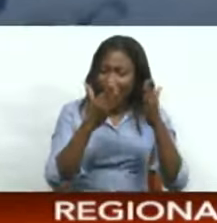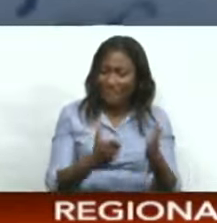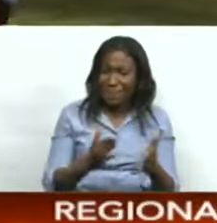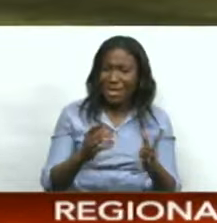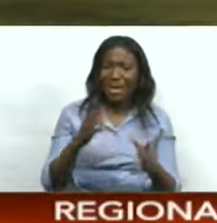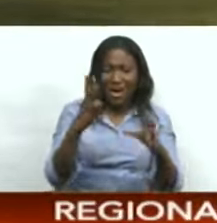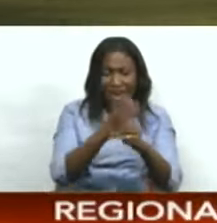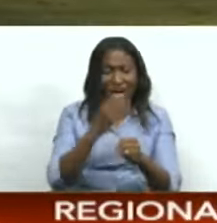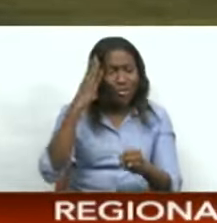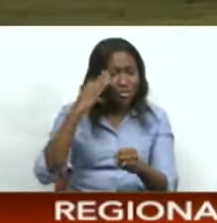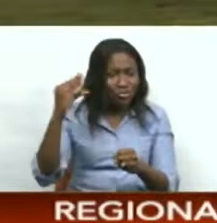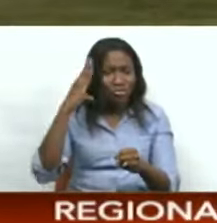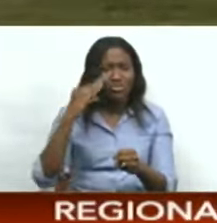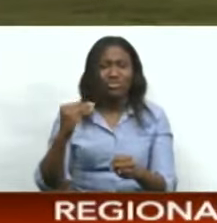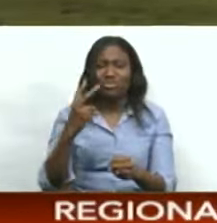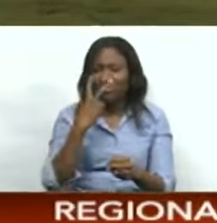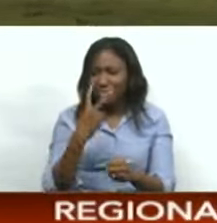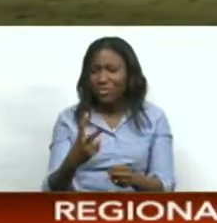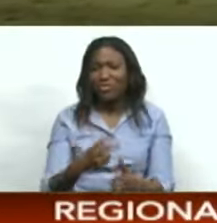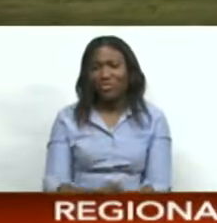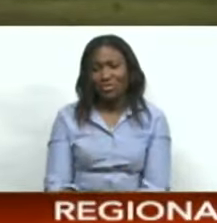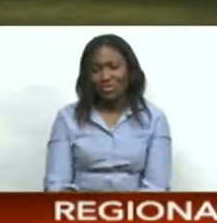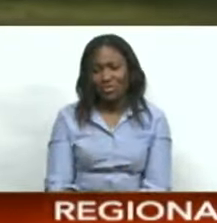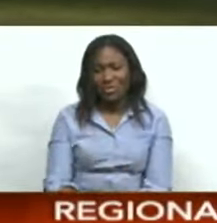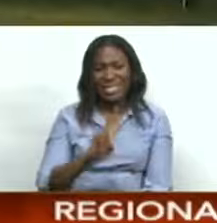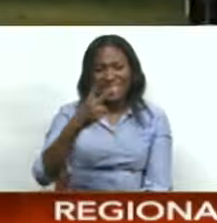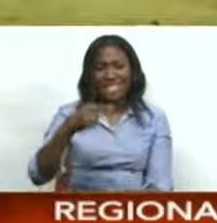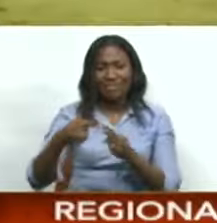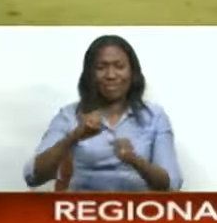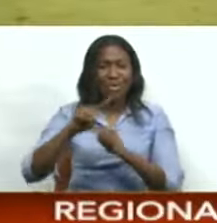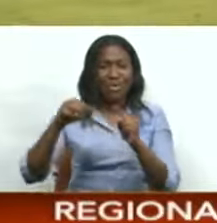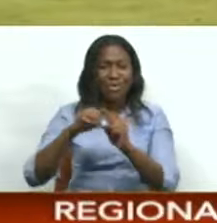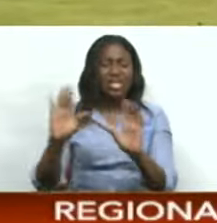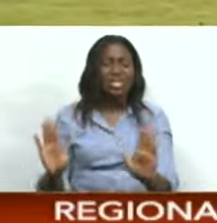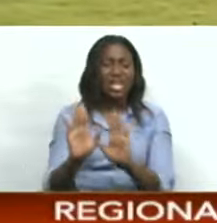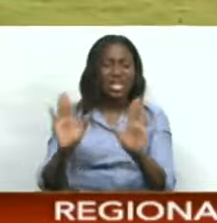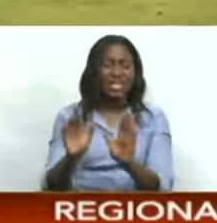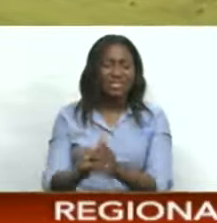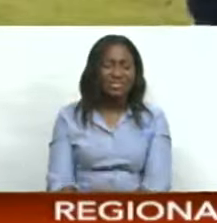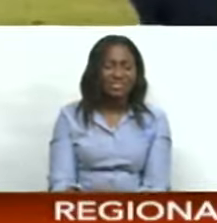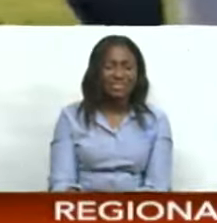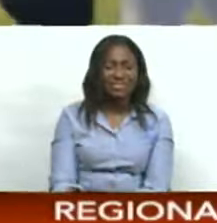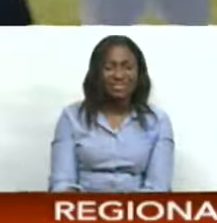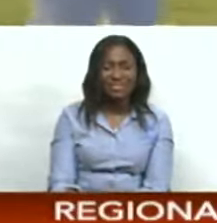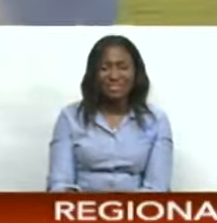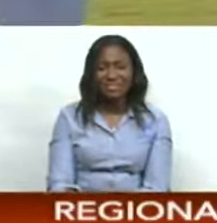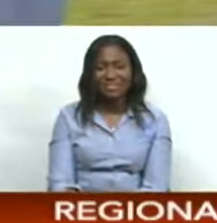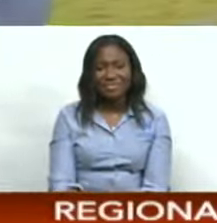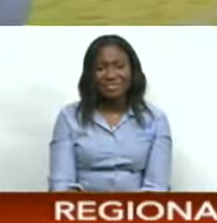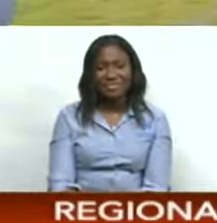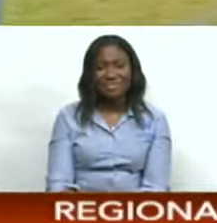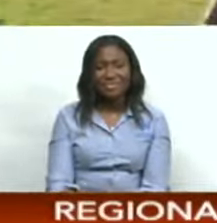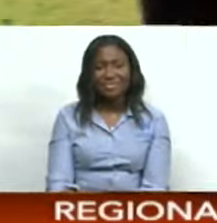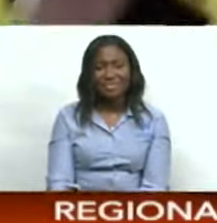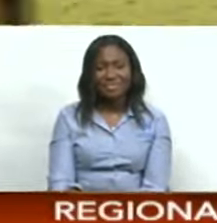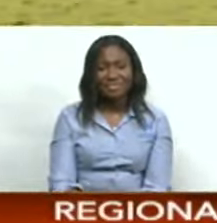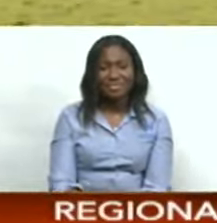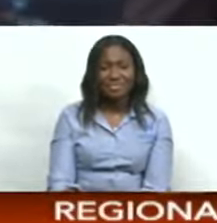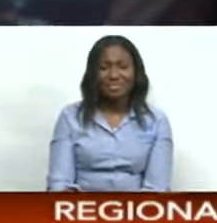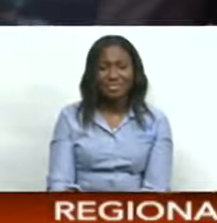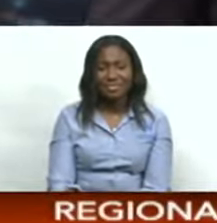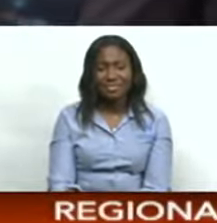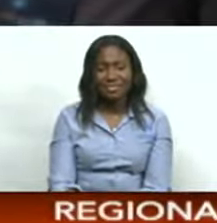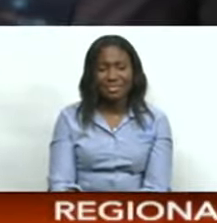six-day-man working group to the next level. The second match is scheduled for Sunday. Jovan Ravello, CN23 Sport.